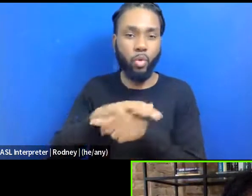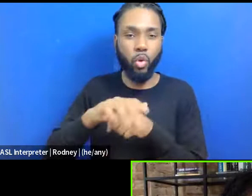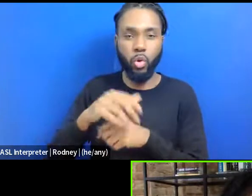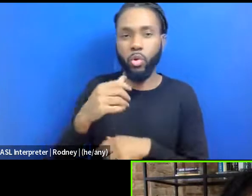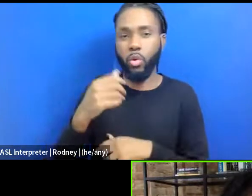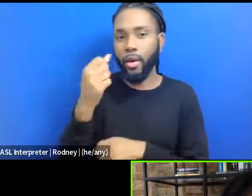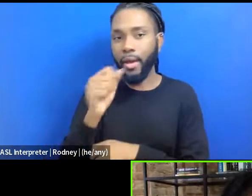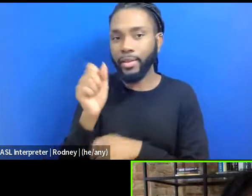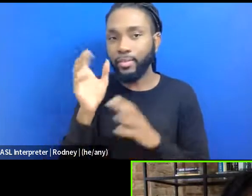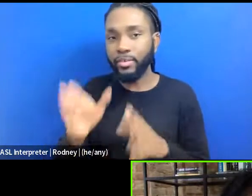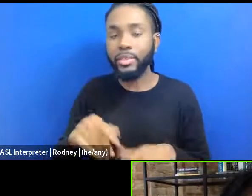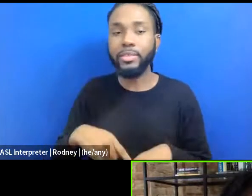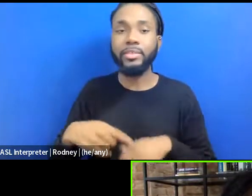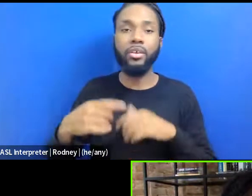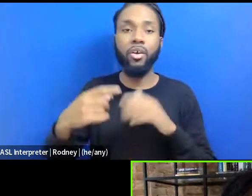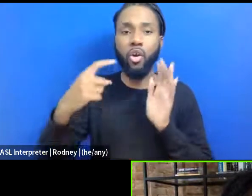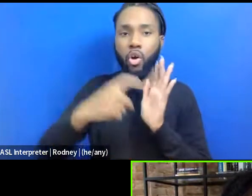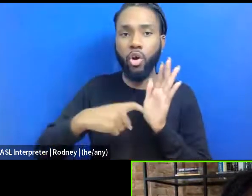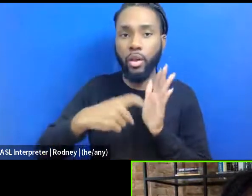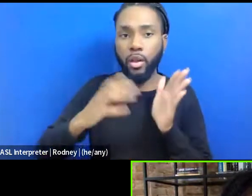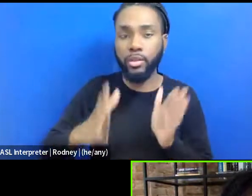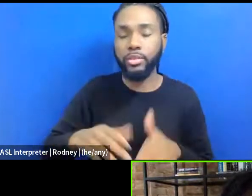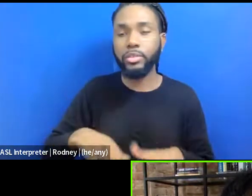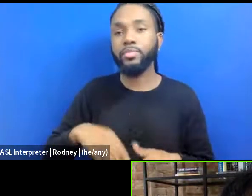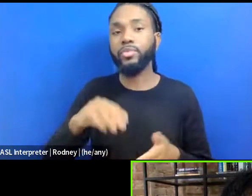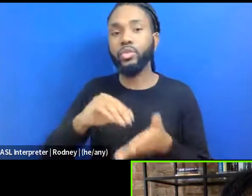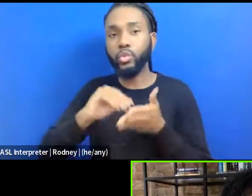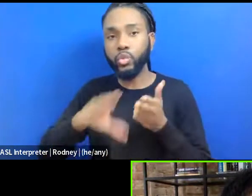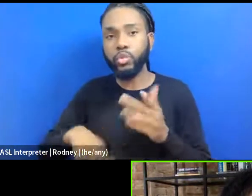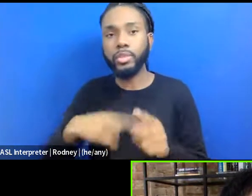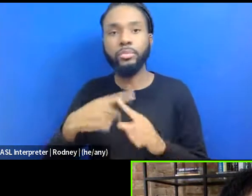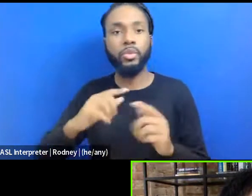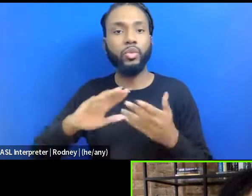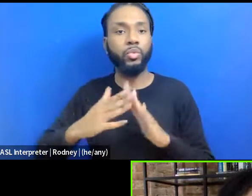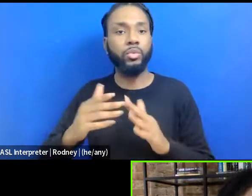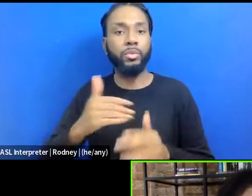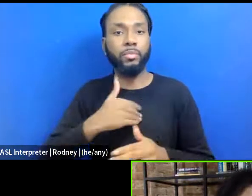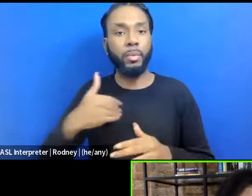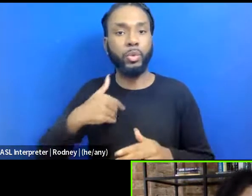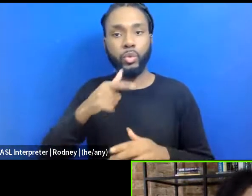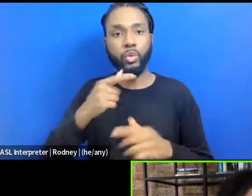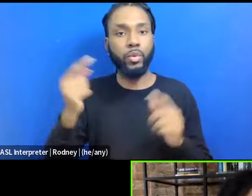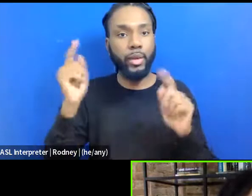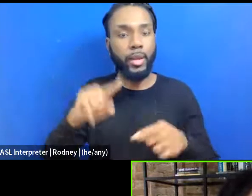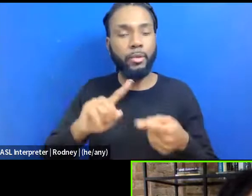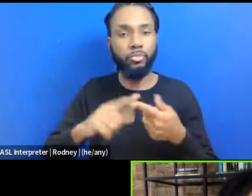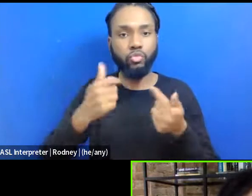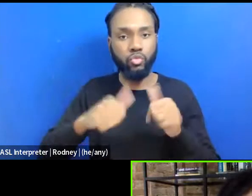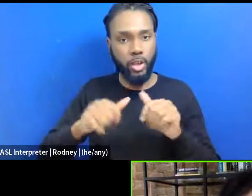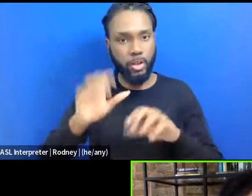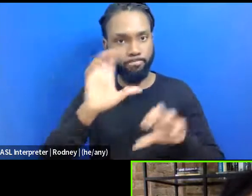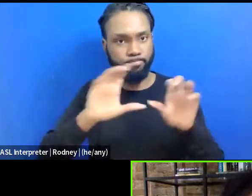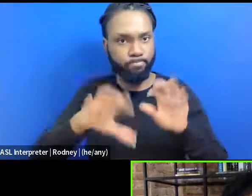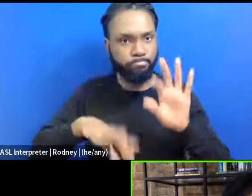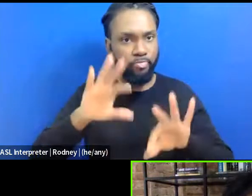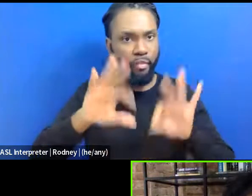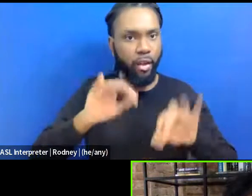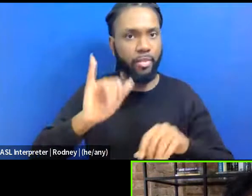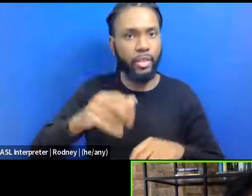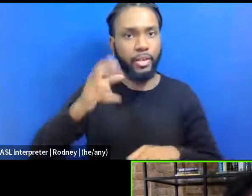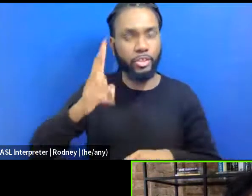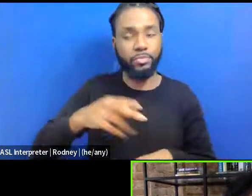archaeologists, students, and community members who came together to recover this history, and so now Weeksville